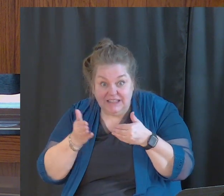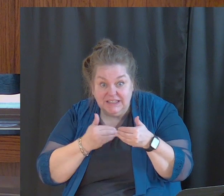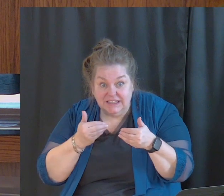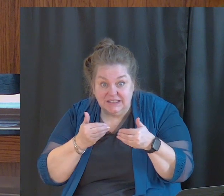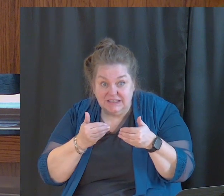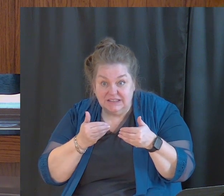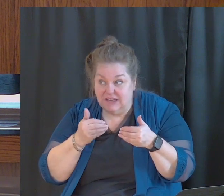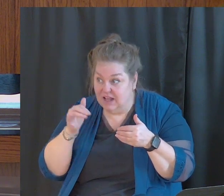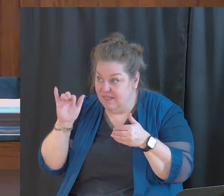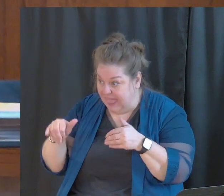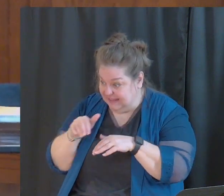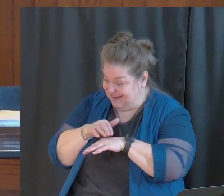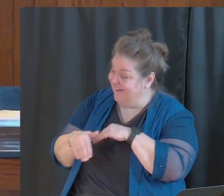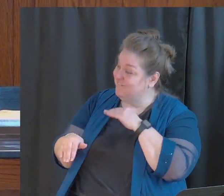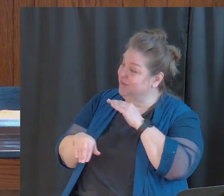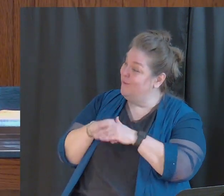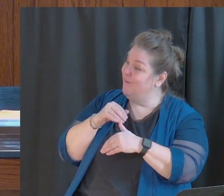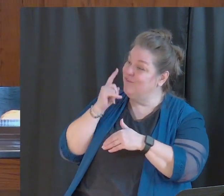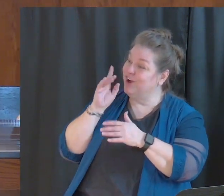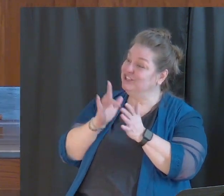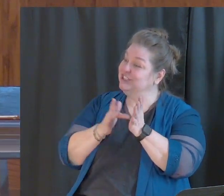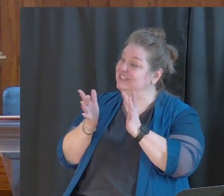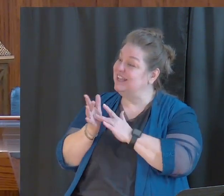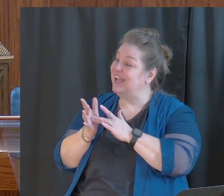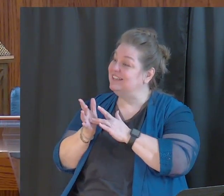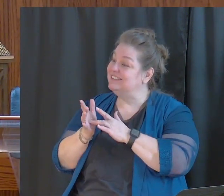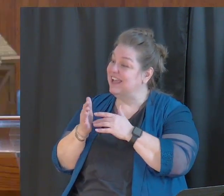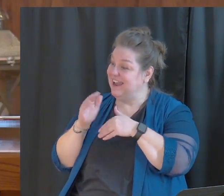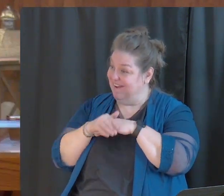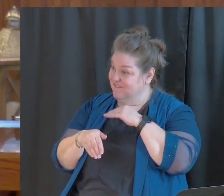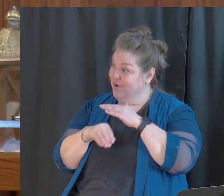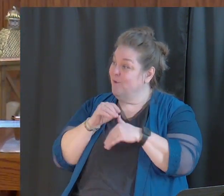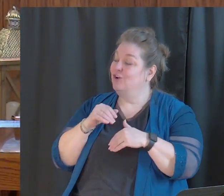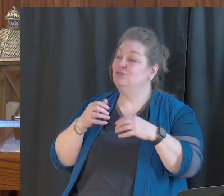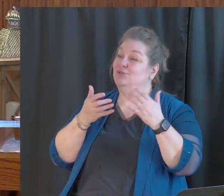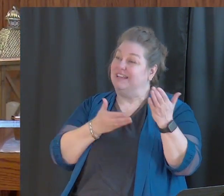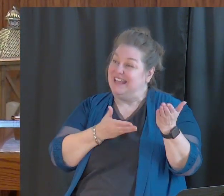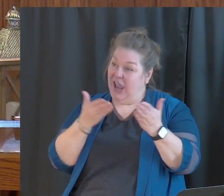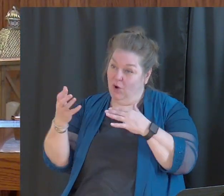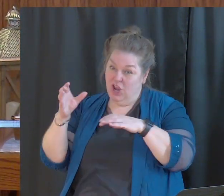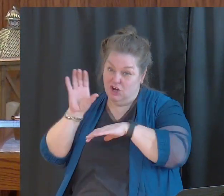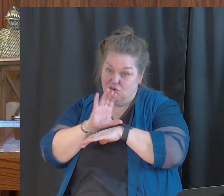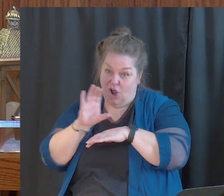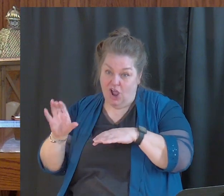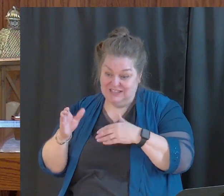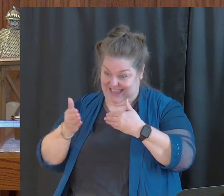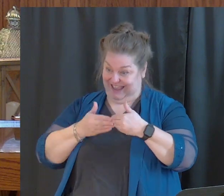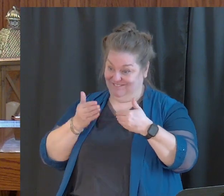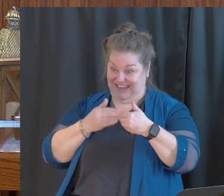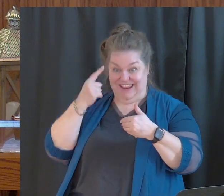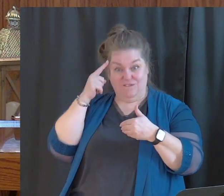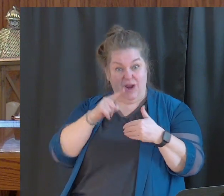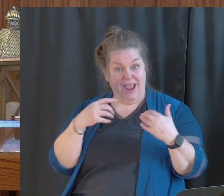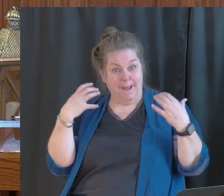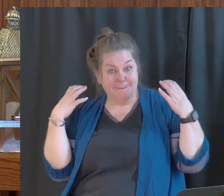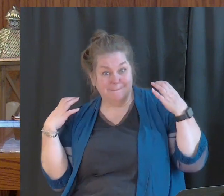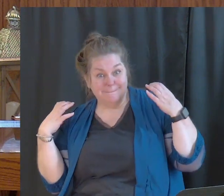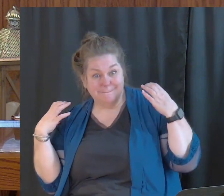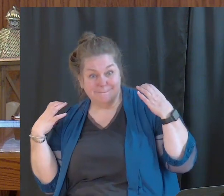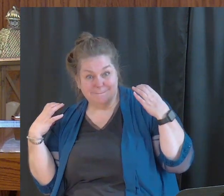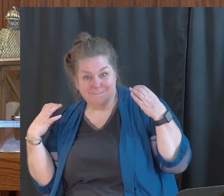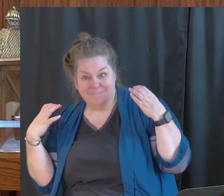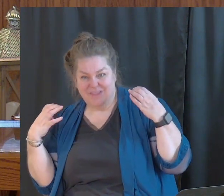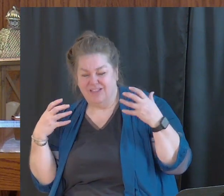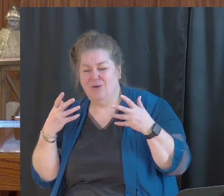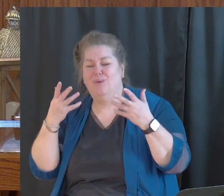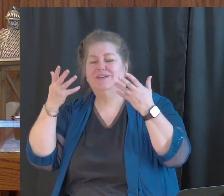Was he comfortable that day? I don't believe so in any way, shape, or form. In the burden got too